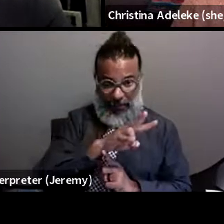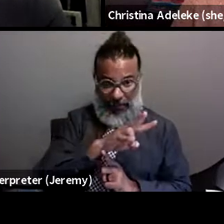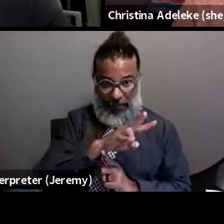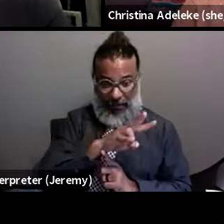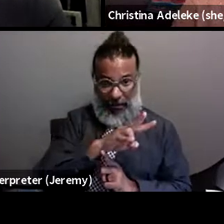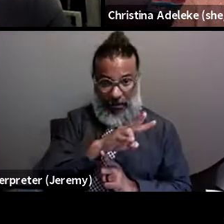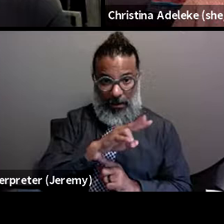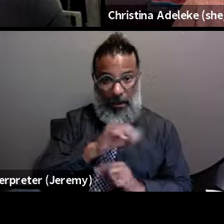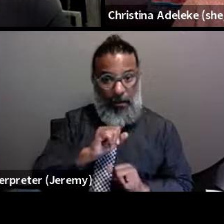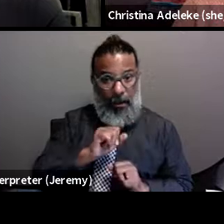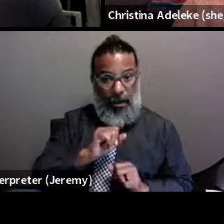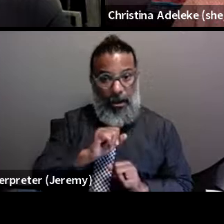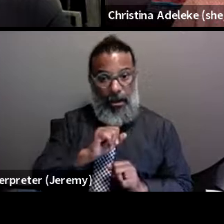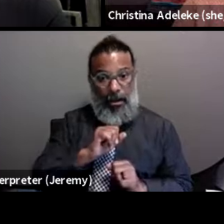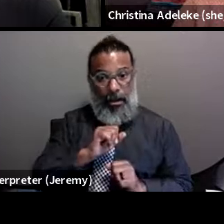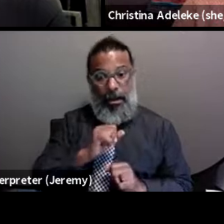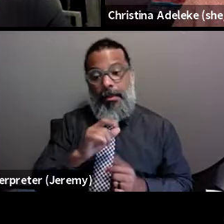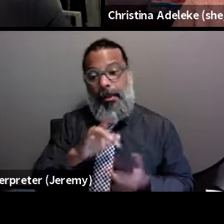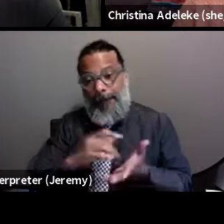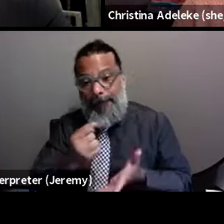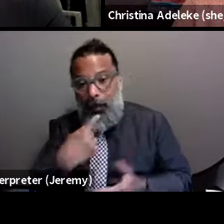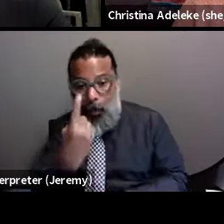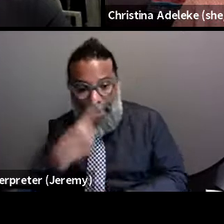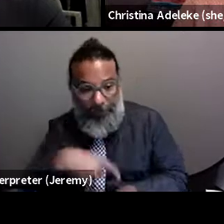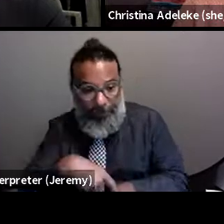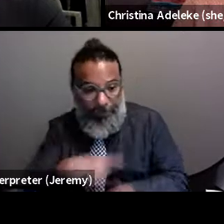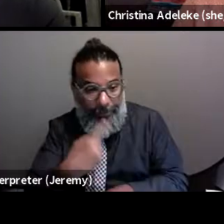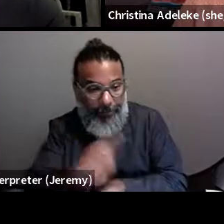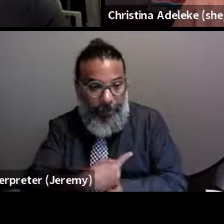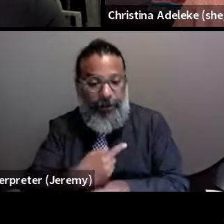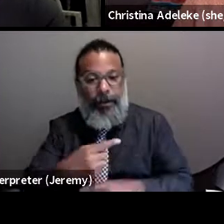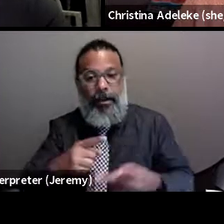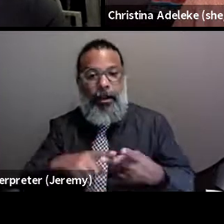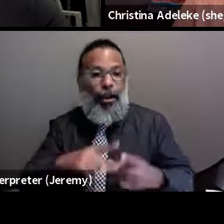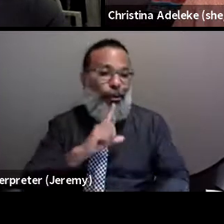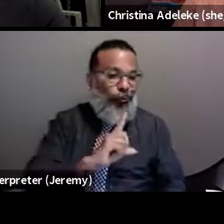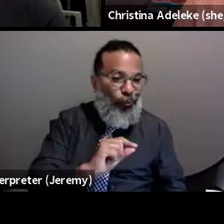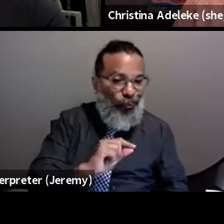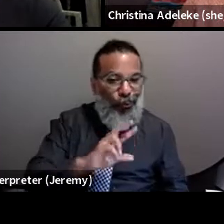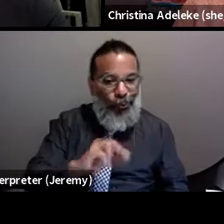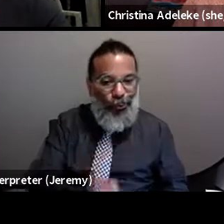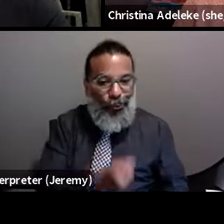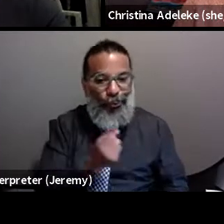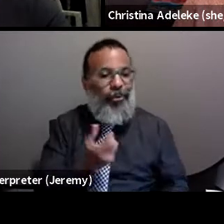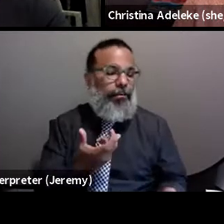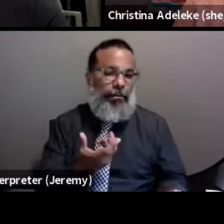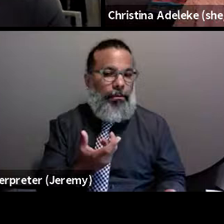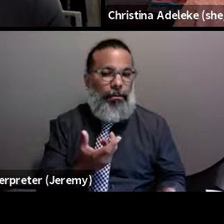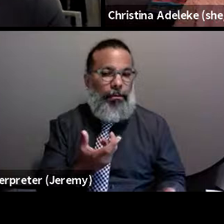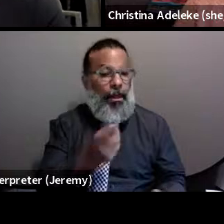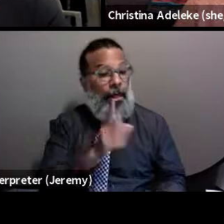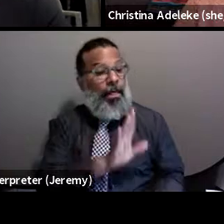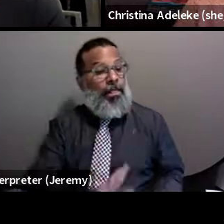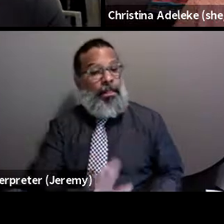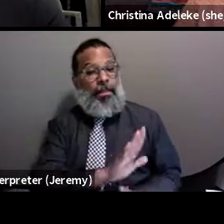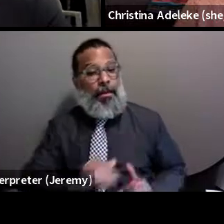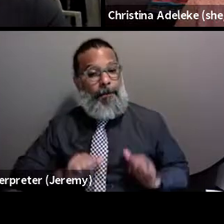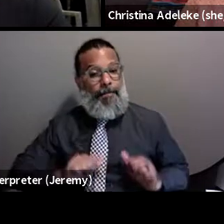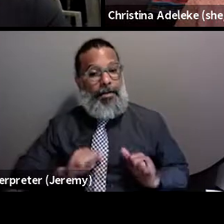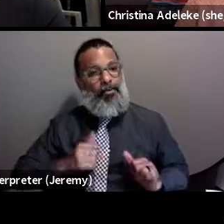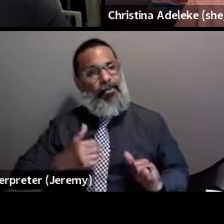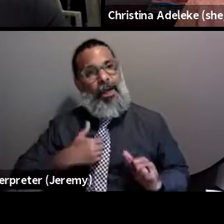take a pill once a day that are, you know, in their twenties and thirties, you know, their ability to have a more